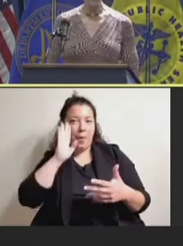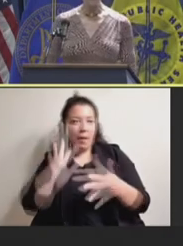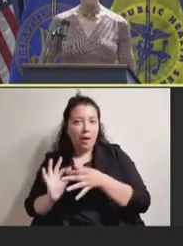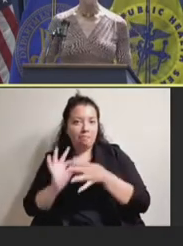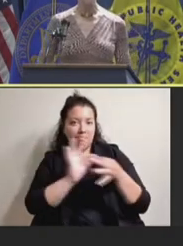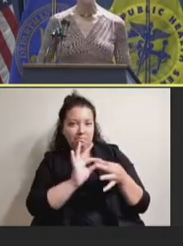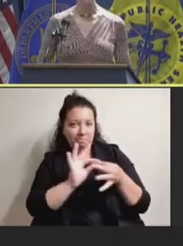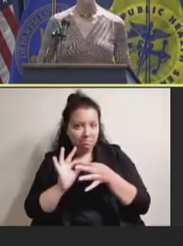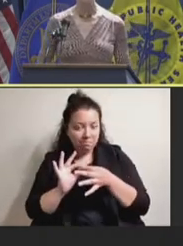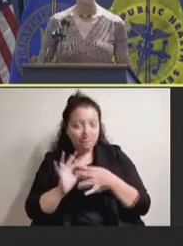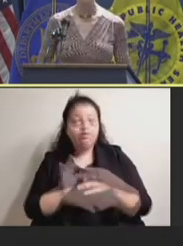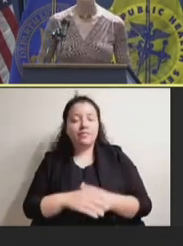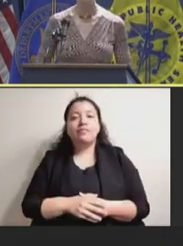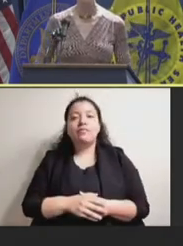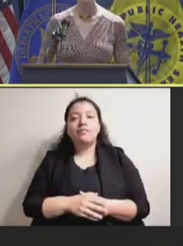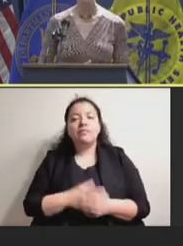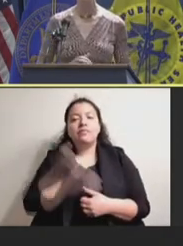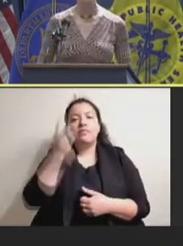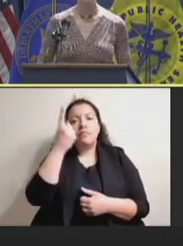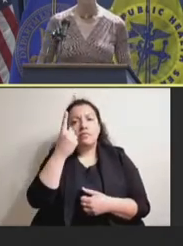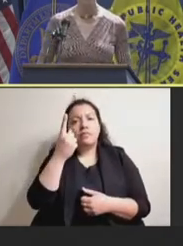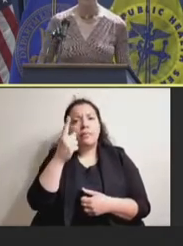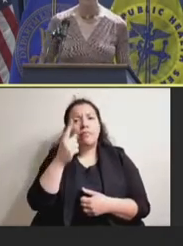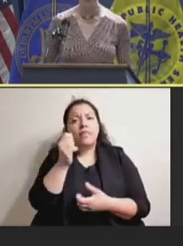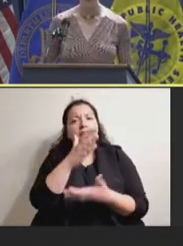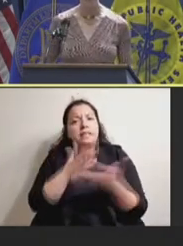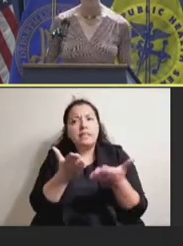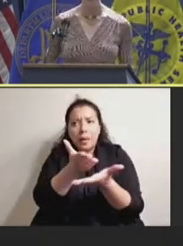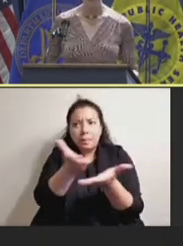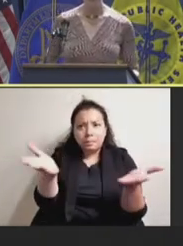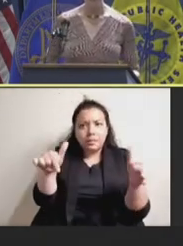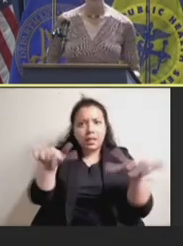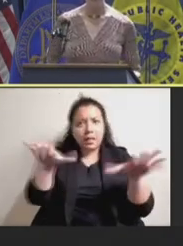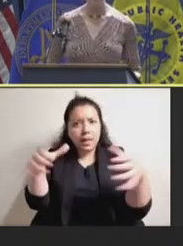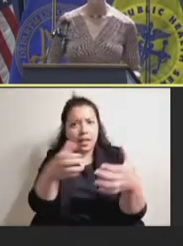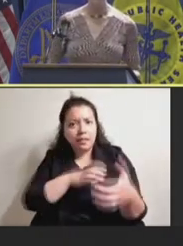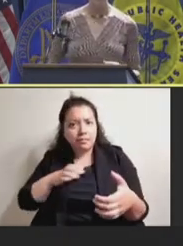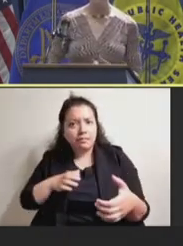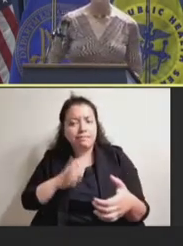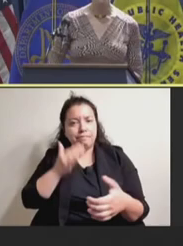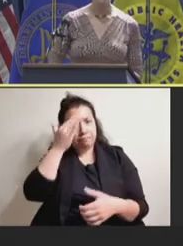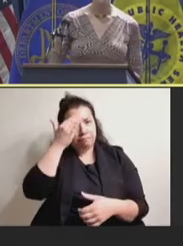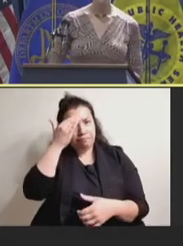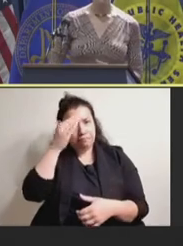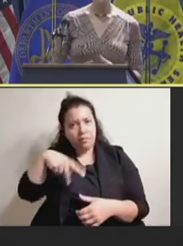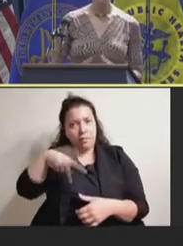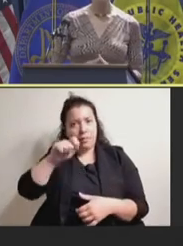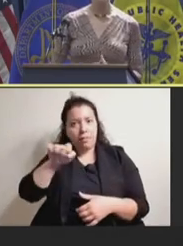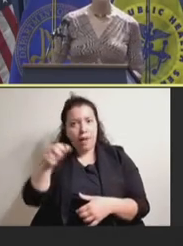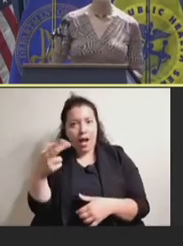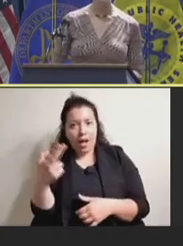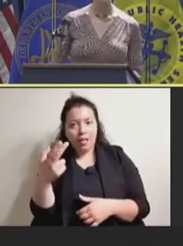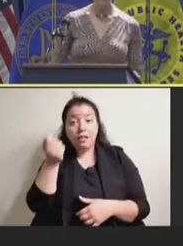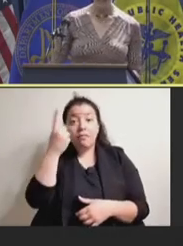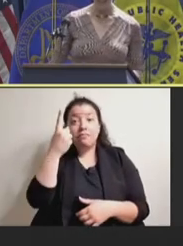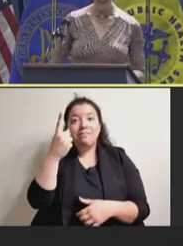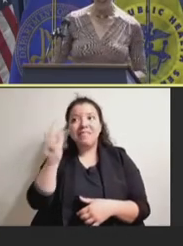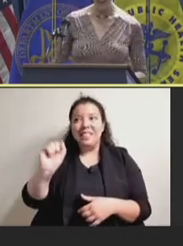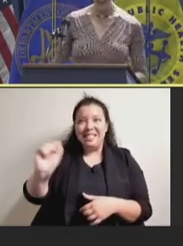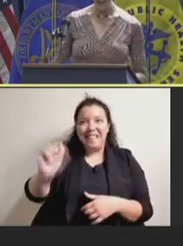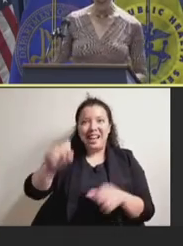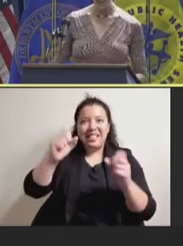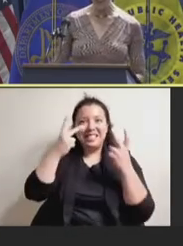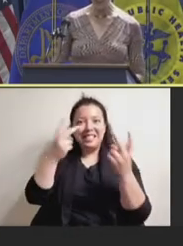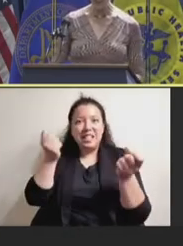I know that there are some on this committee who are very familiar with PATH. It seems Seattle is well represented here.